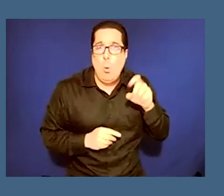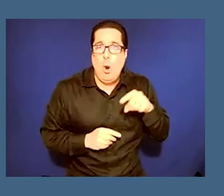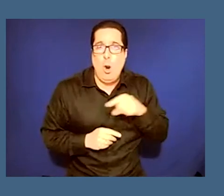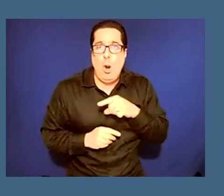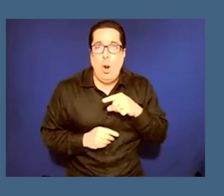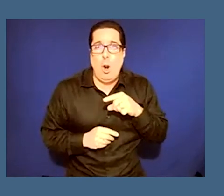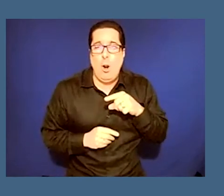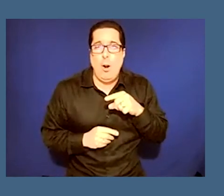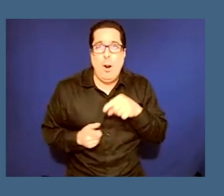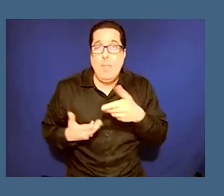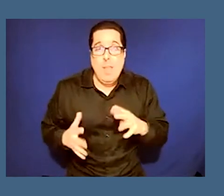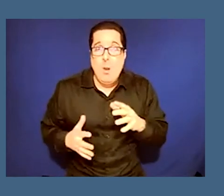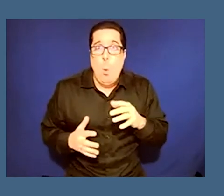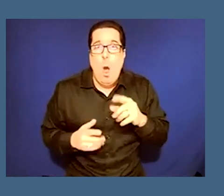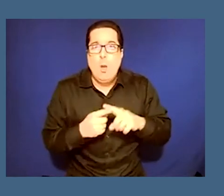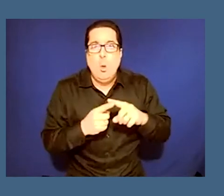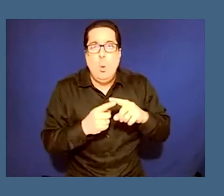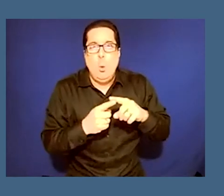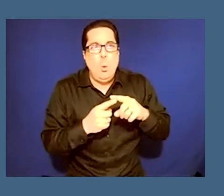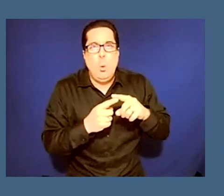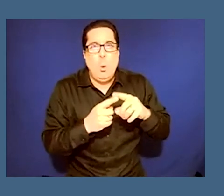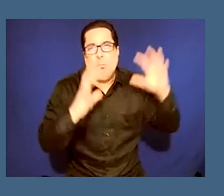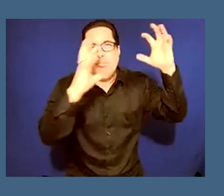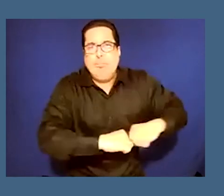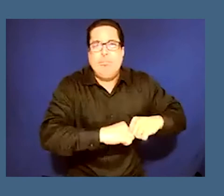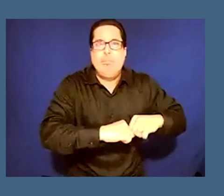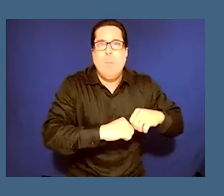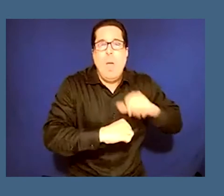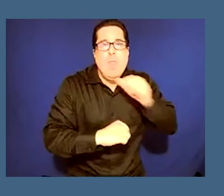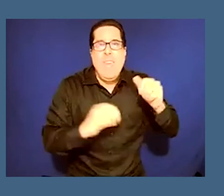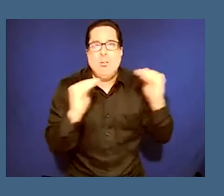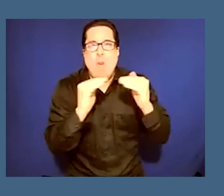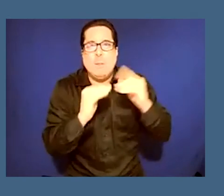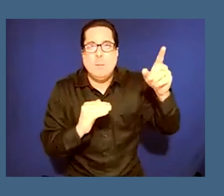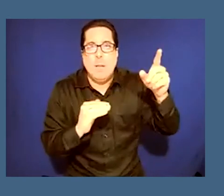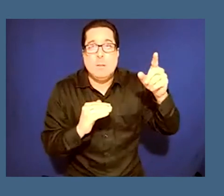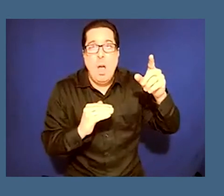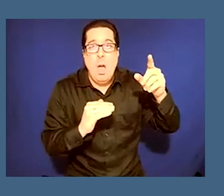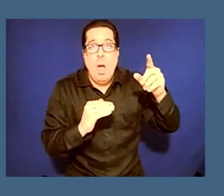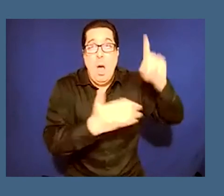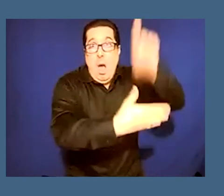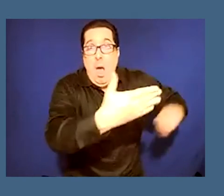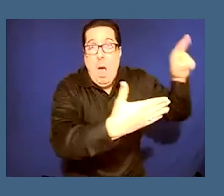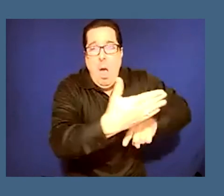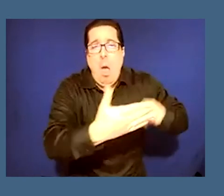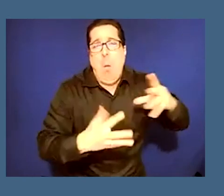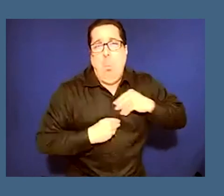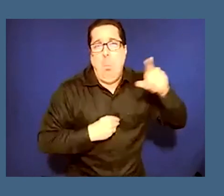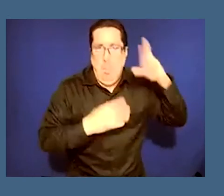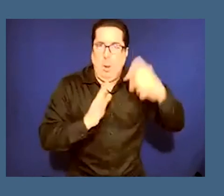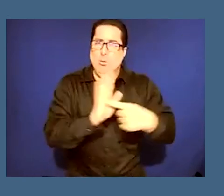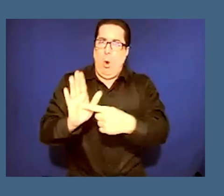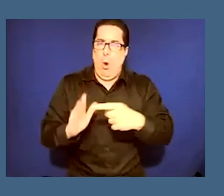deny the injustice and and you know the spoiled treasures from byzantium on display